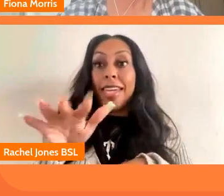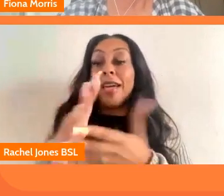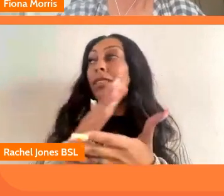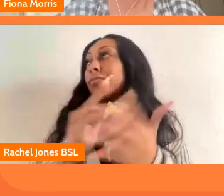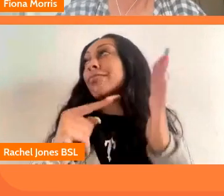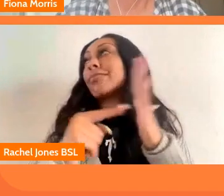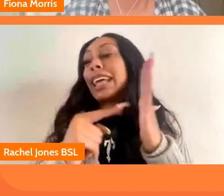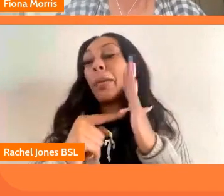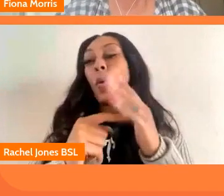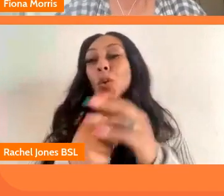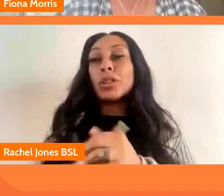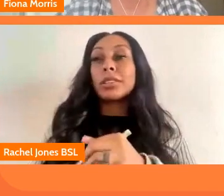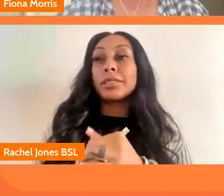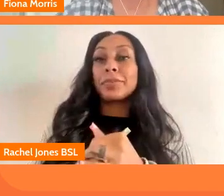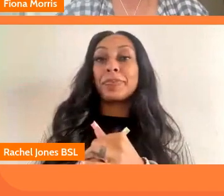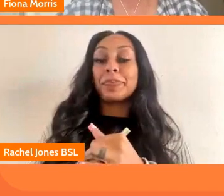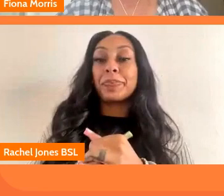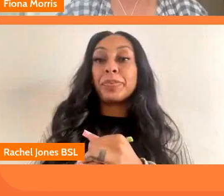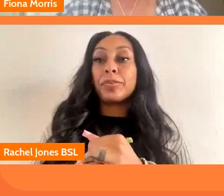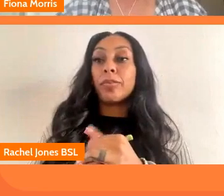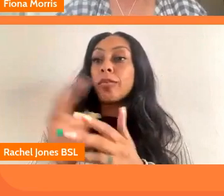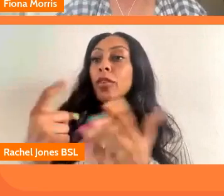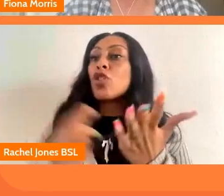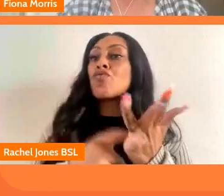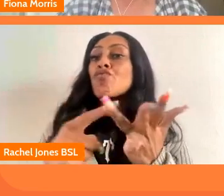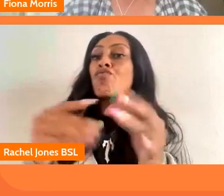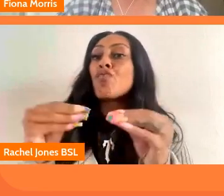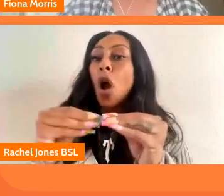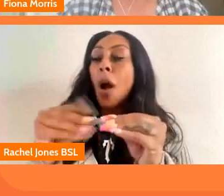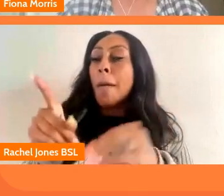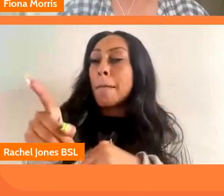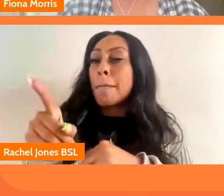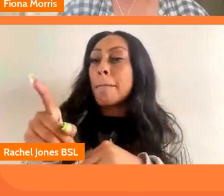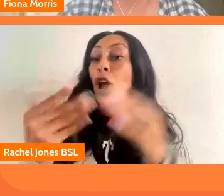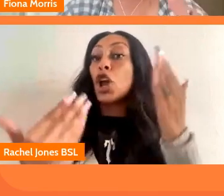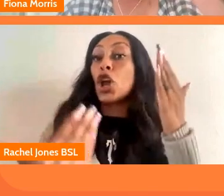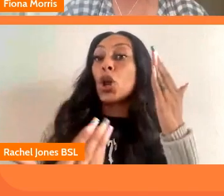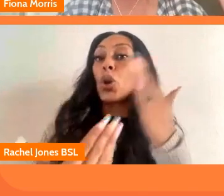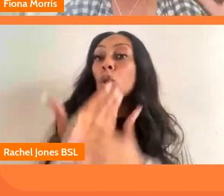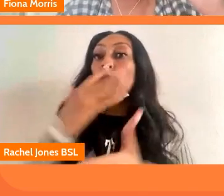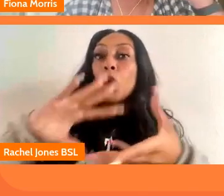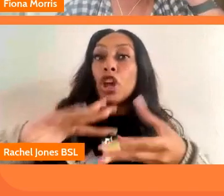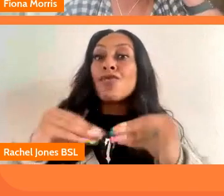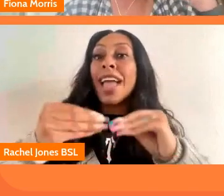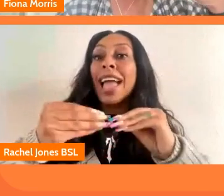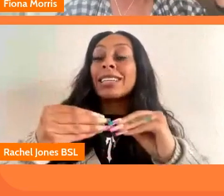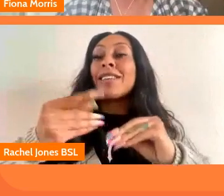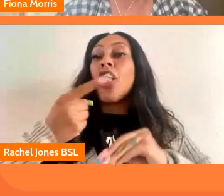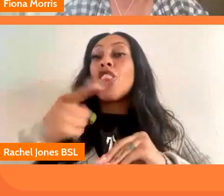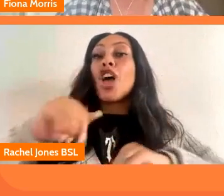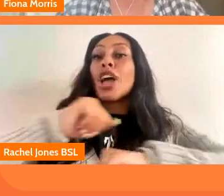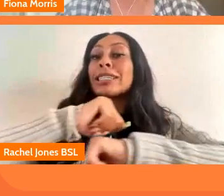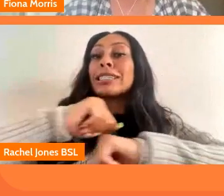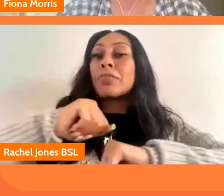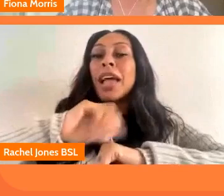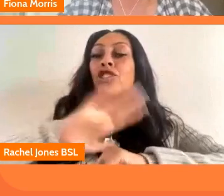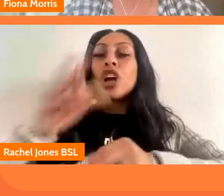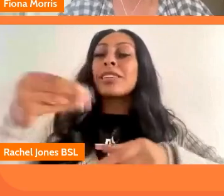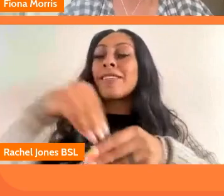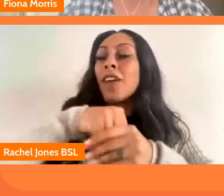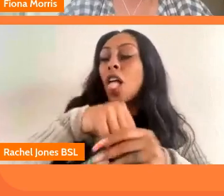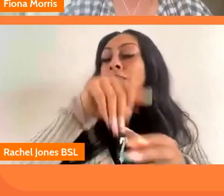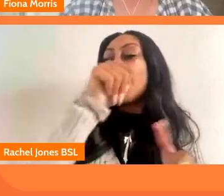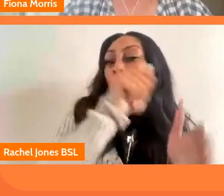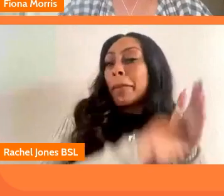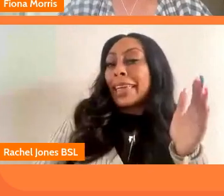important and and rob but i it's interesting isn't it because new creatives which which the space was not involved with initially that was